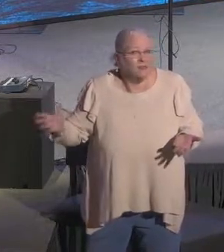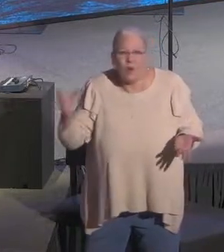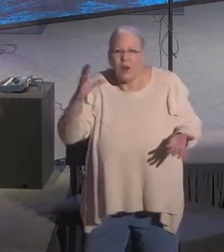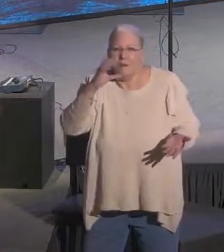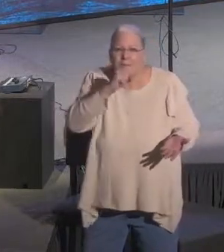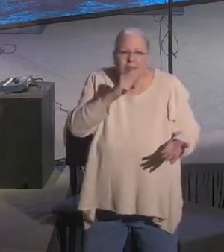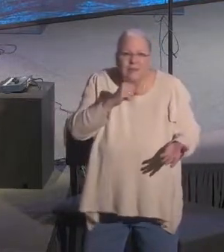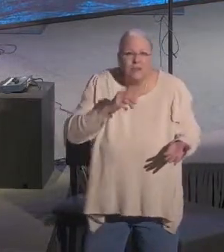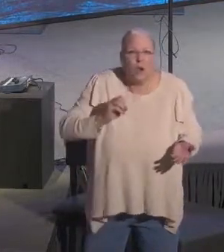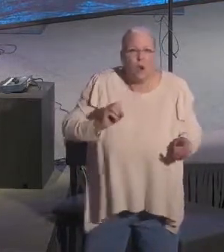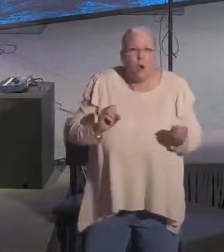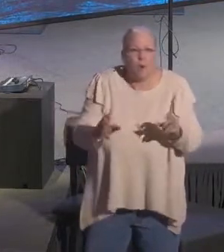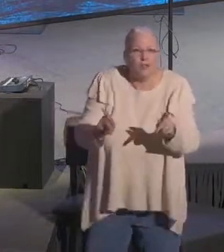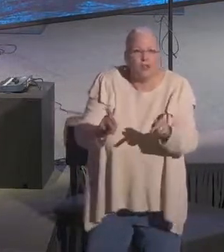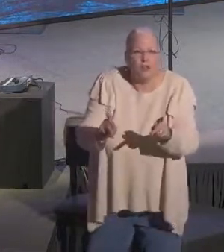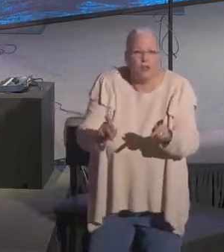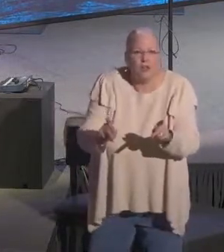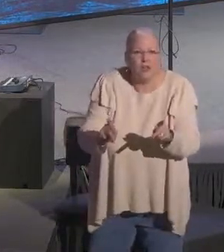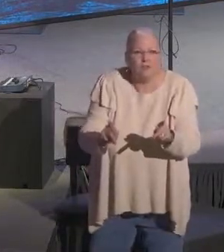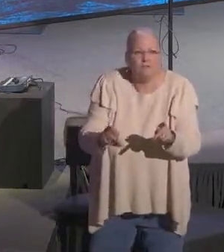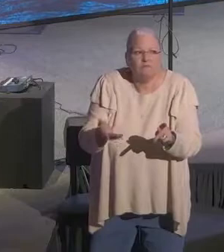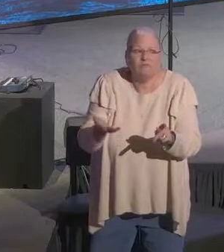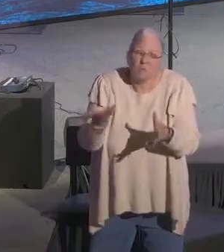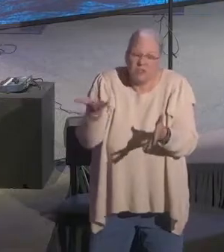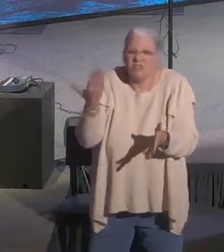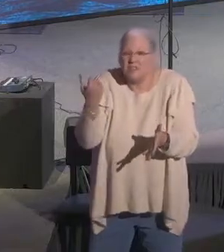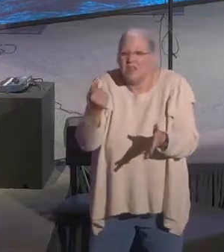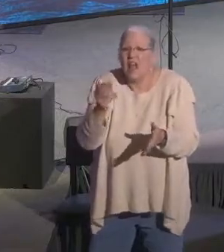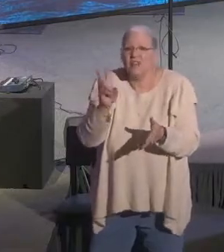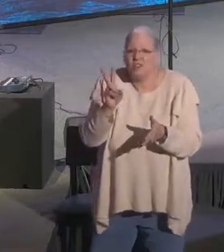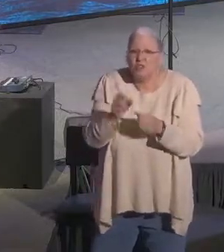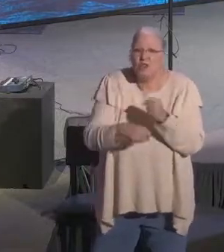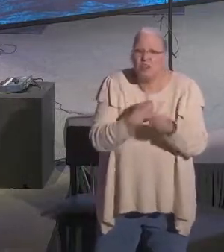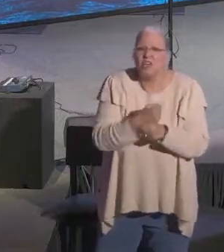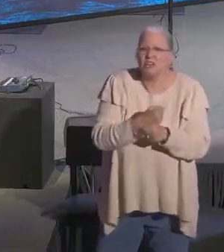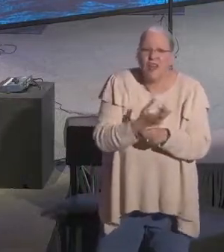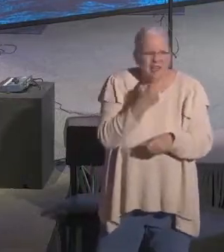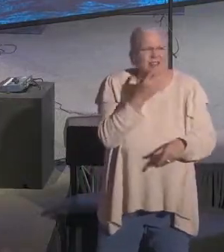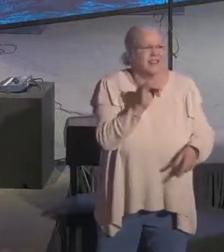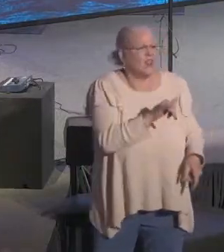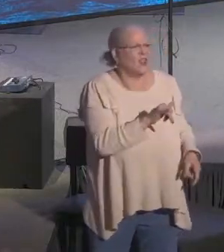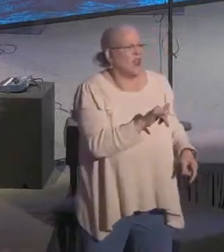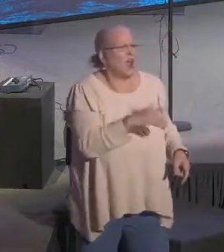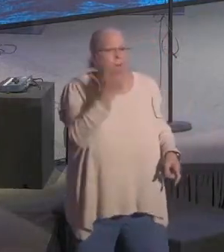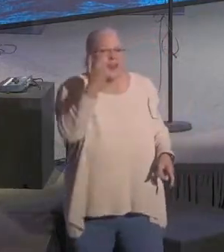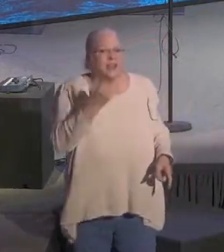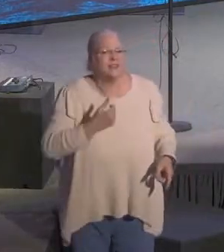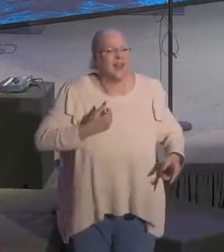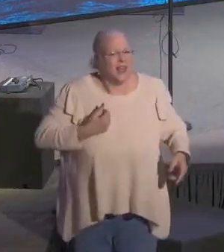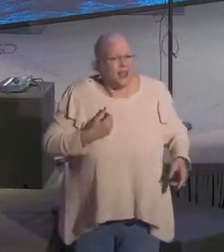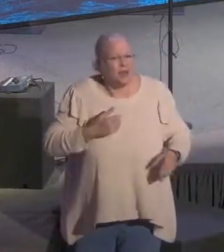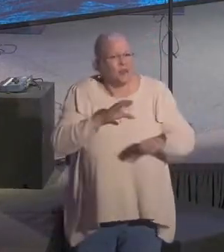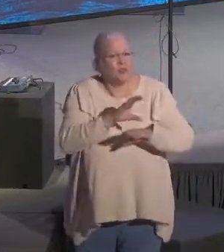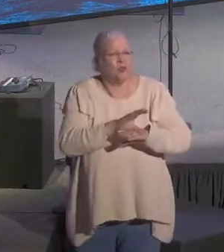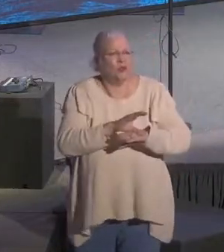opportunity? Especially in the last two years. I believe we have. I say that because I am the church.